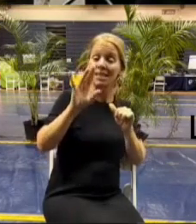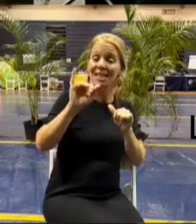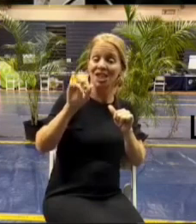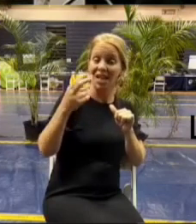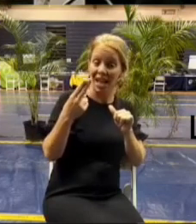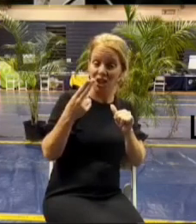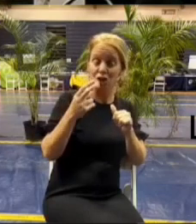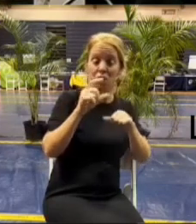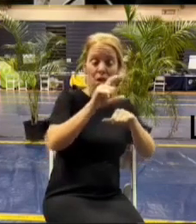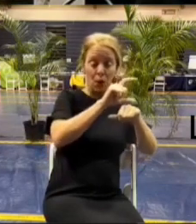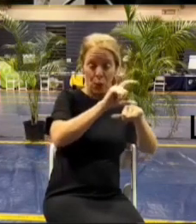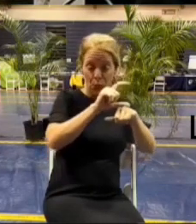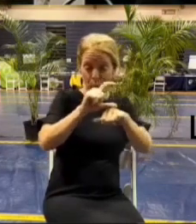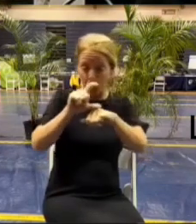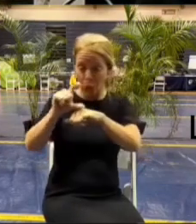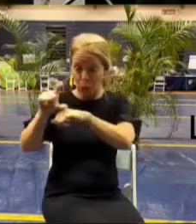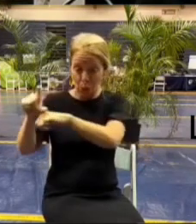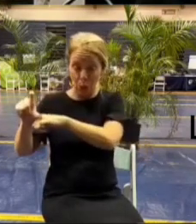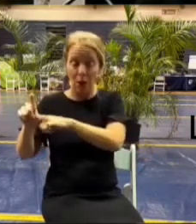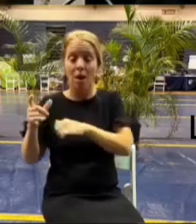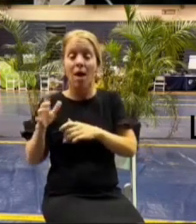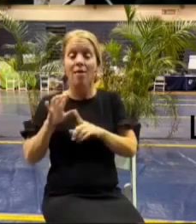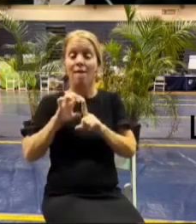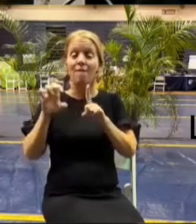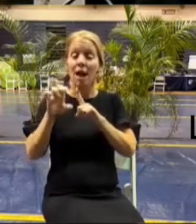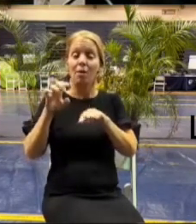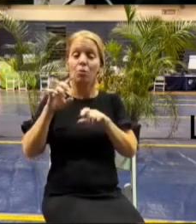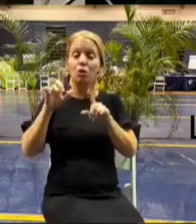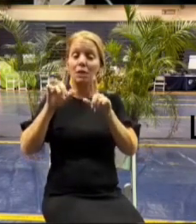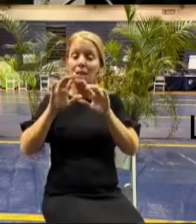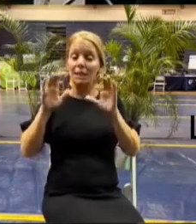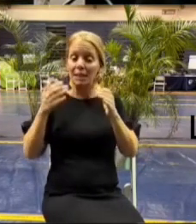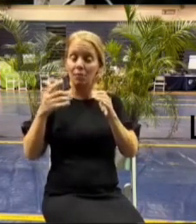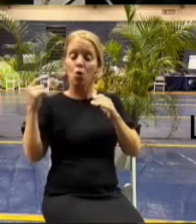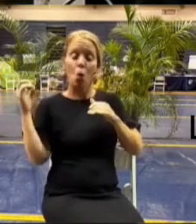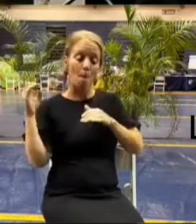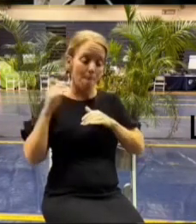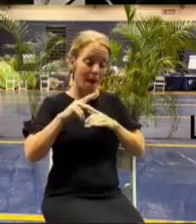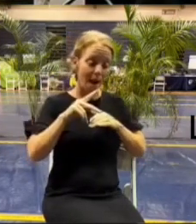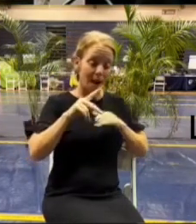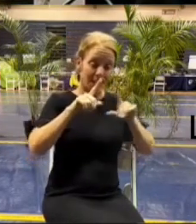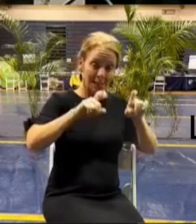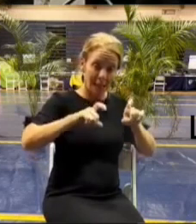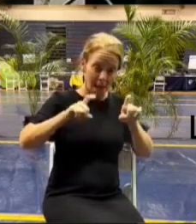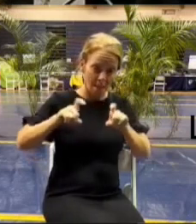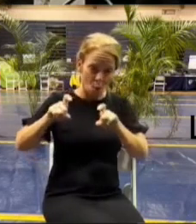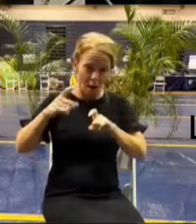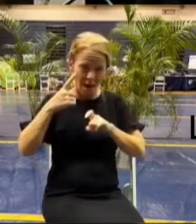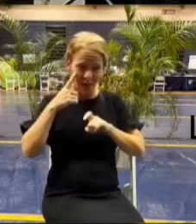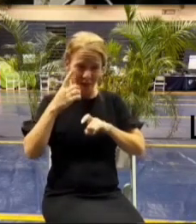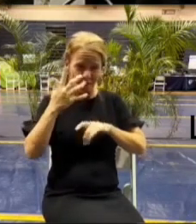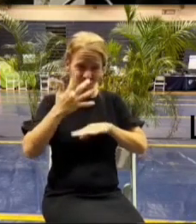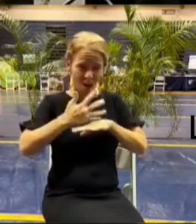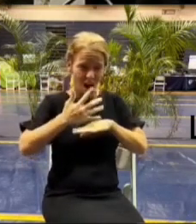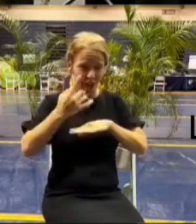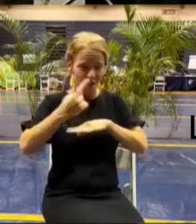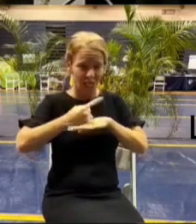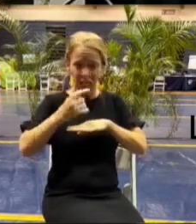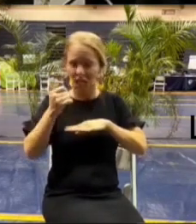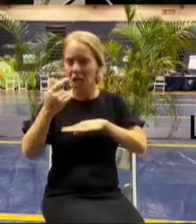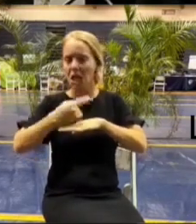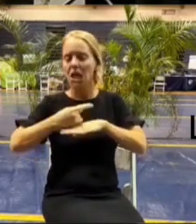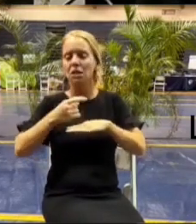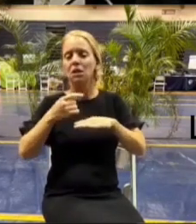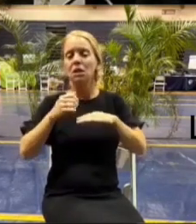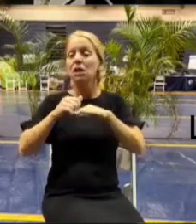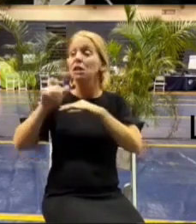environmental team that goes out and samples we get those results back i'd like to say five days is probably more like 10 days by the time we send the sample